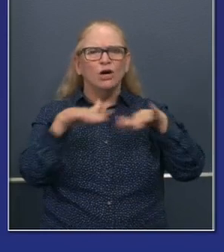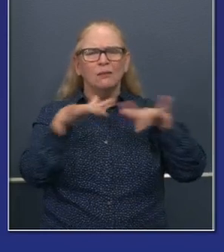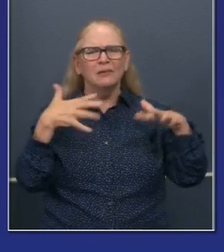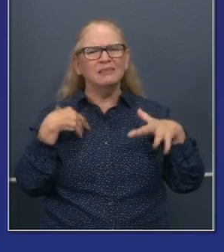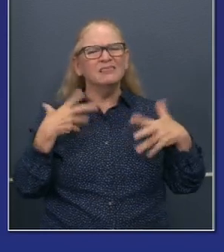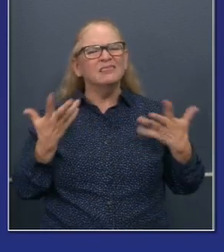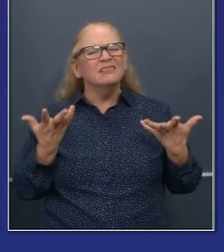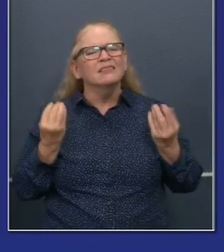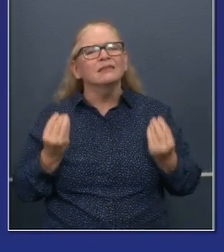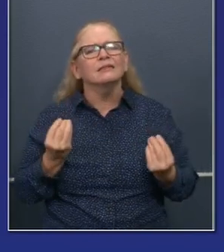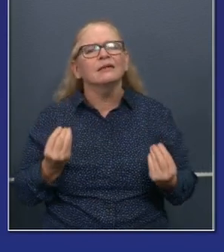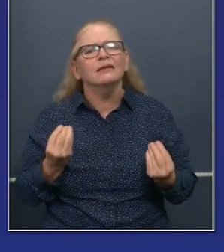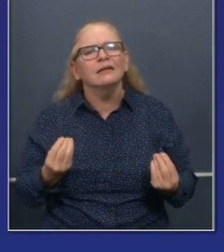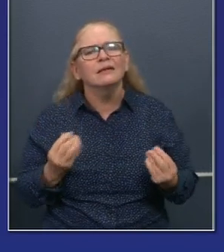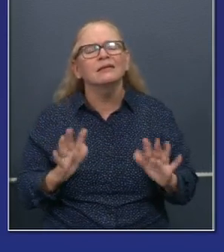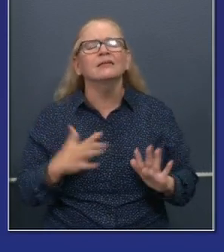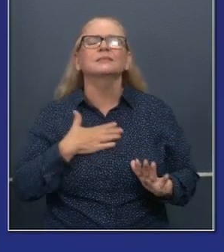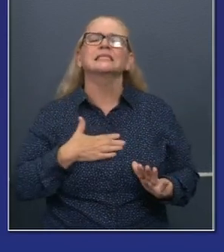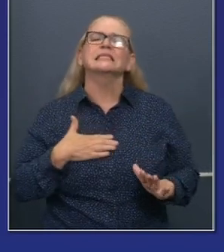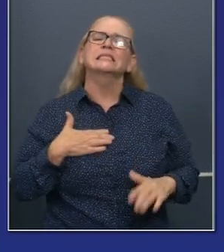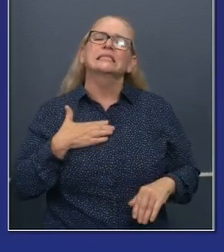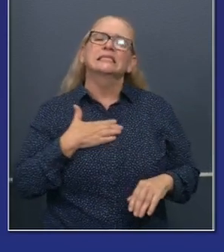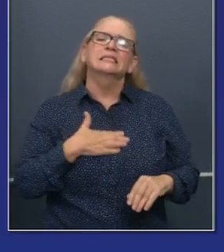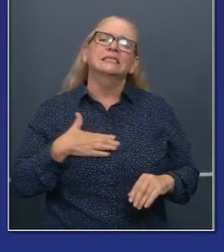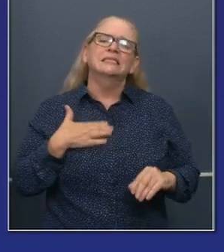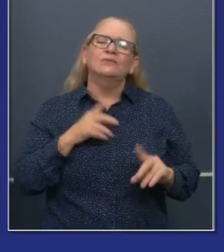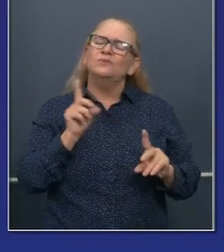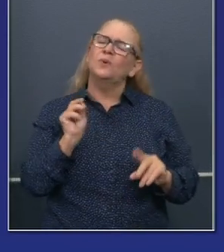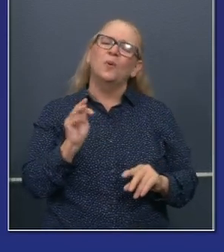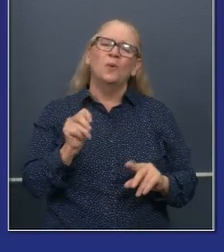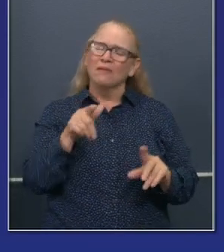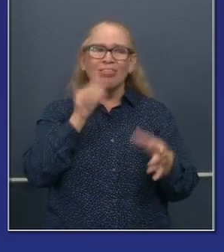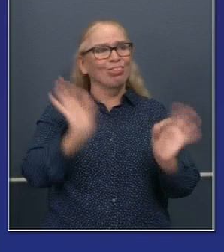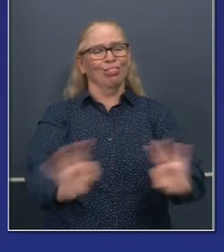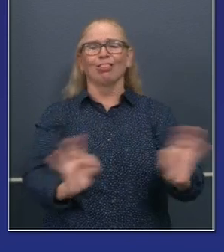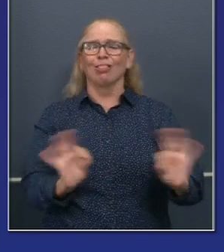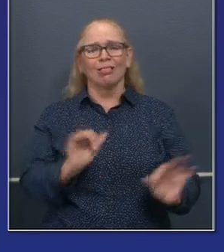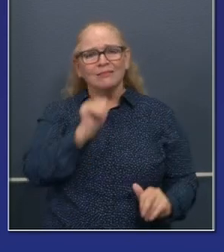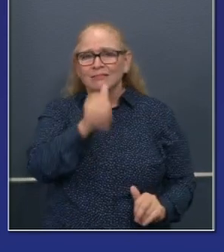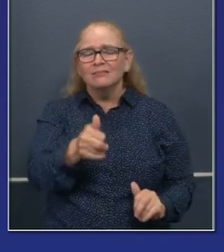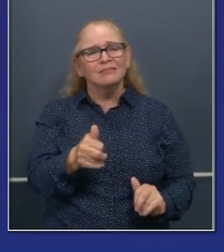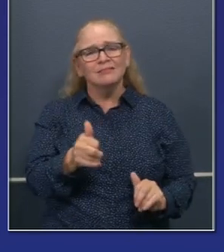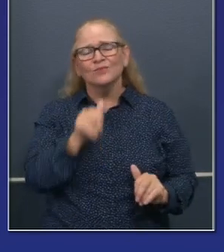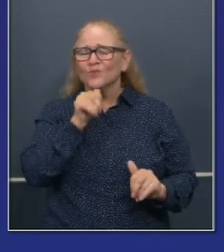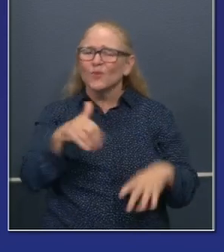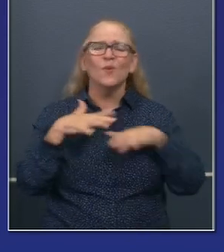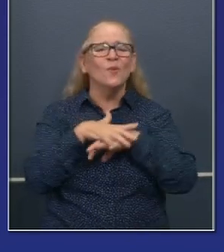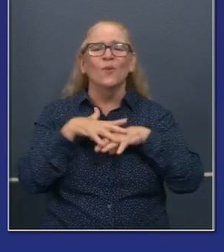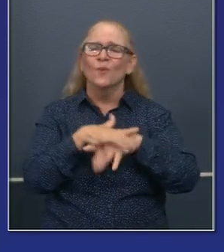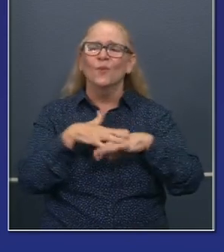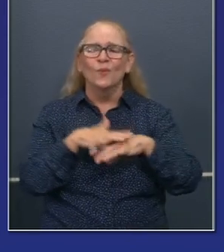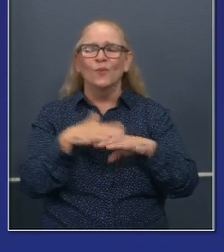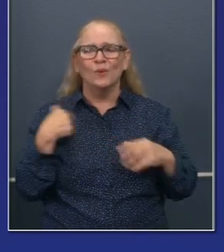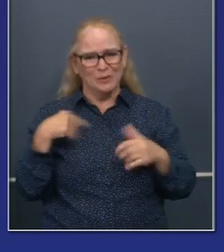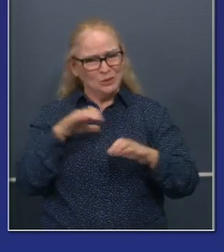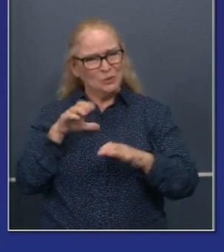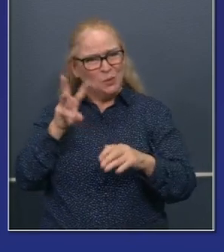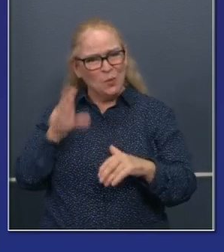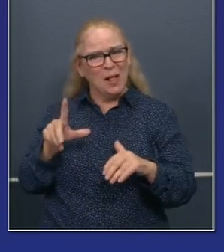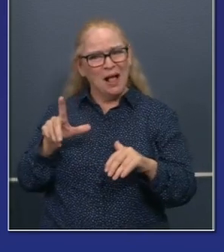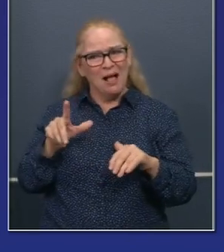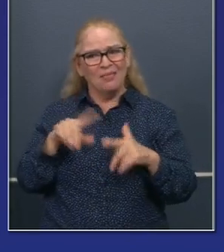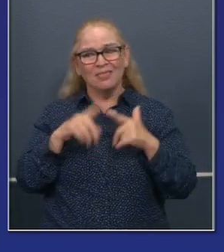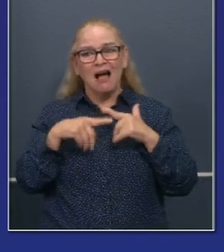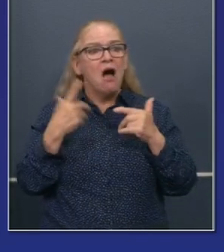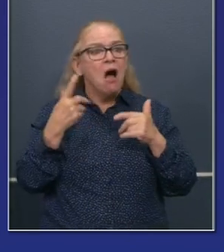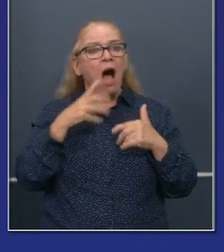minimizing mixing it kind of raised little shivers in my spine that here we are making all this progress and it could be done away. And you